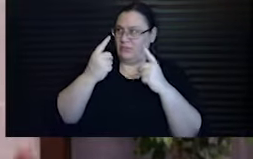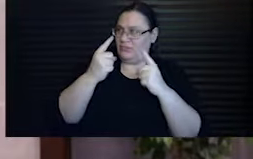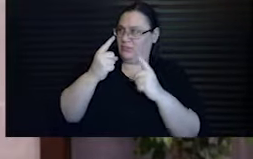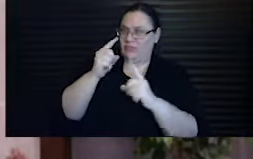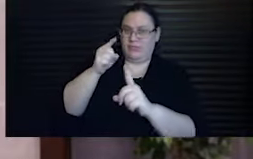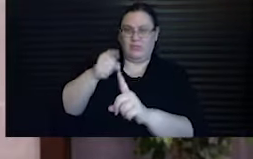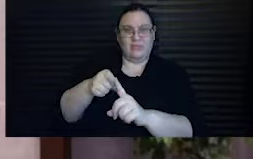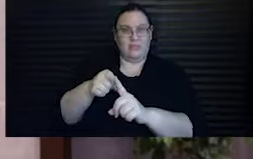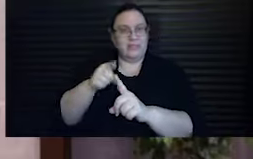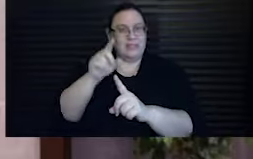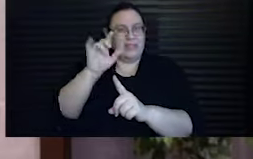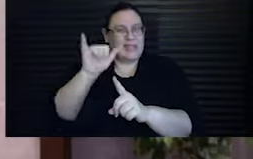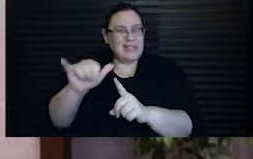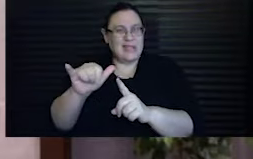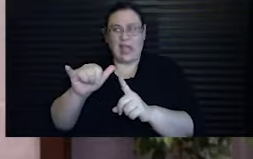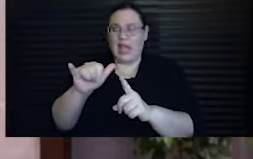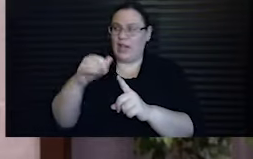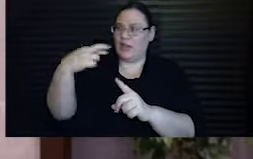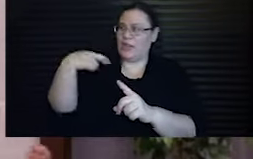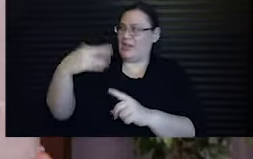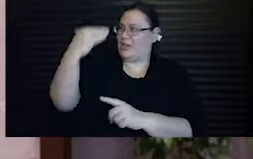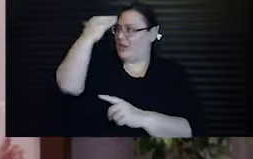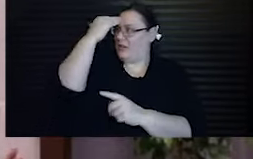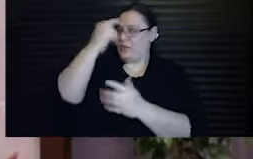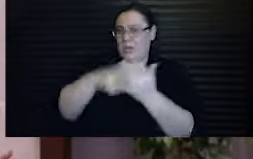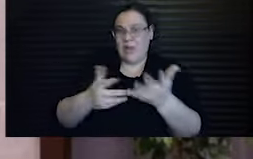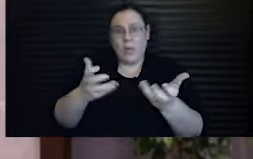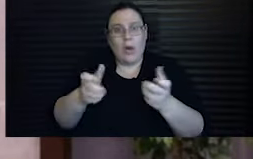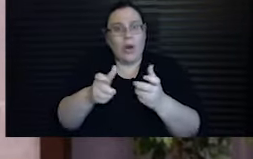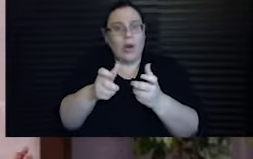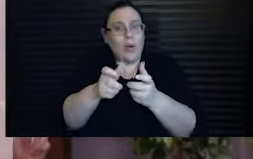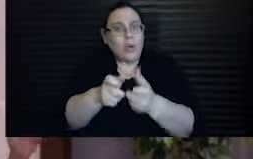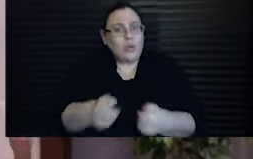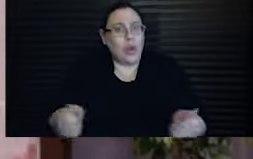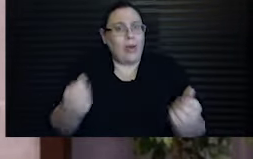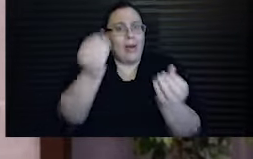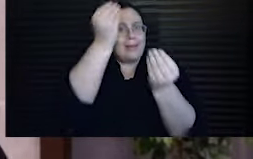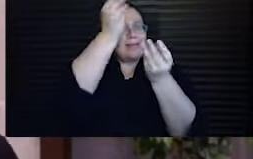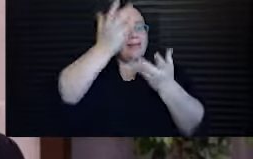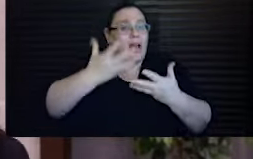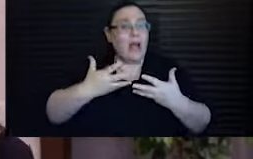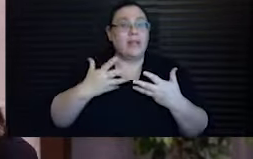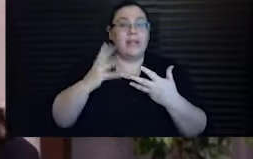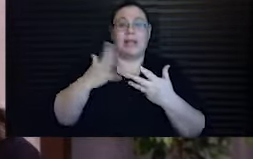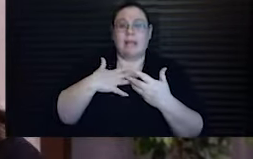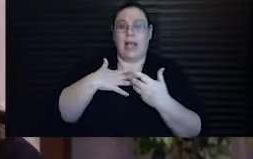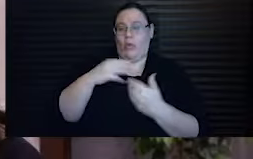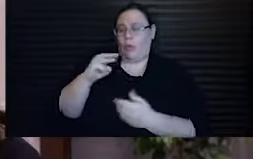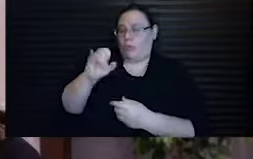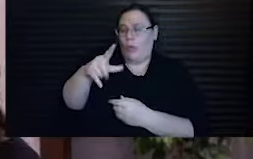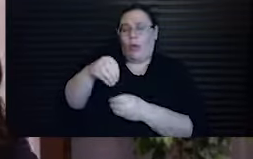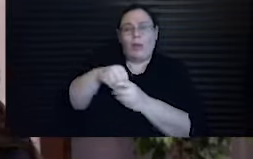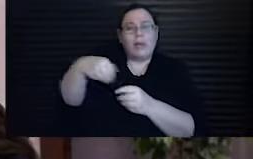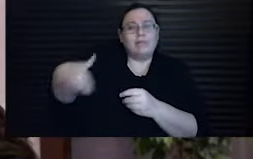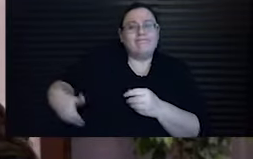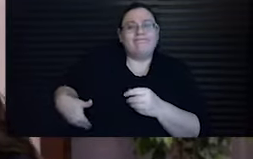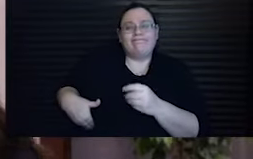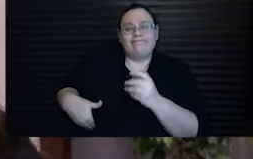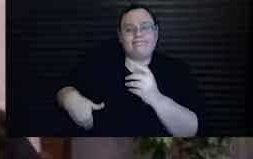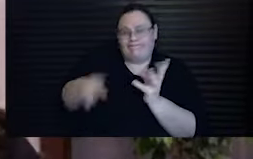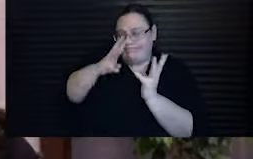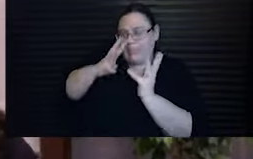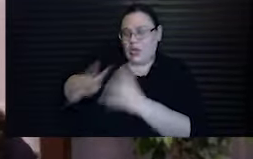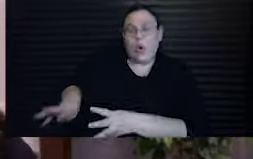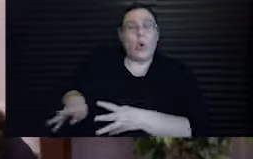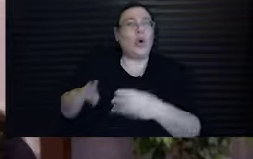the desired religious consciousness? Is the Torah actually telling us to stifle our moral intuition, to ignore our